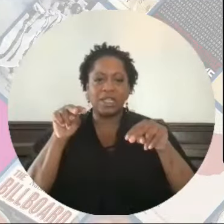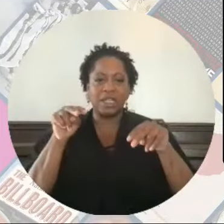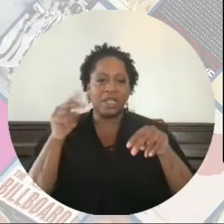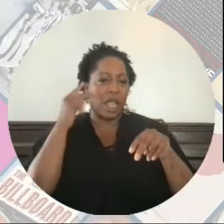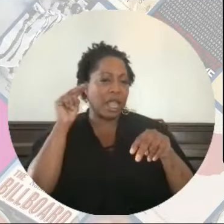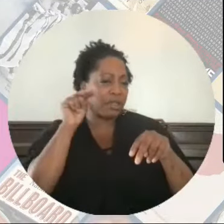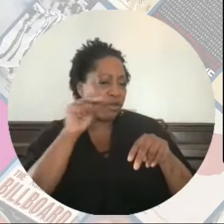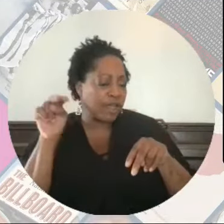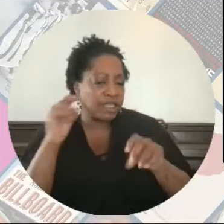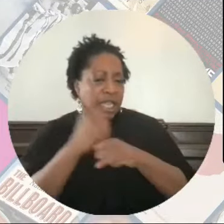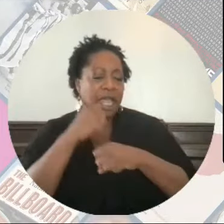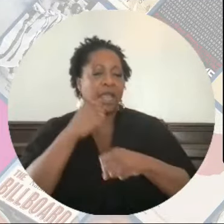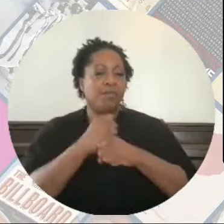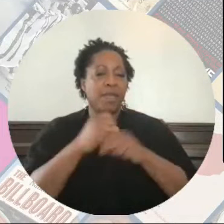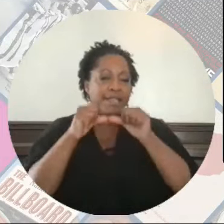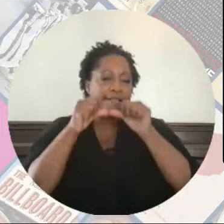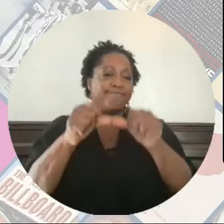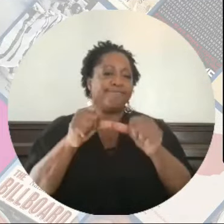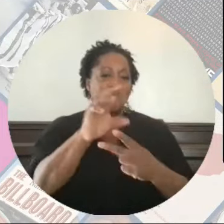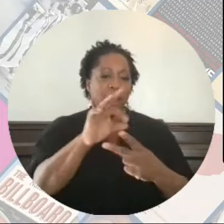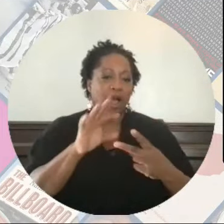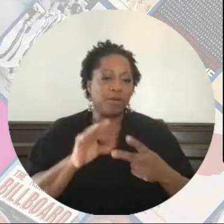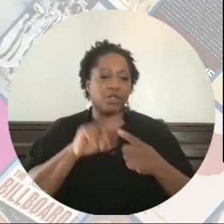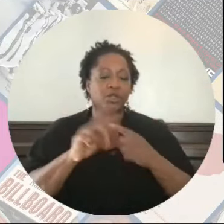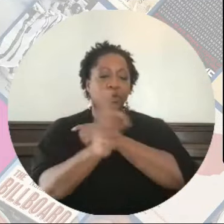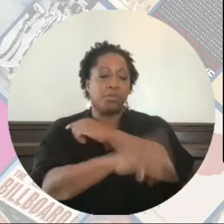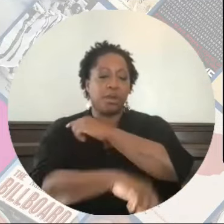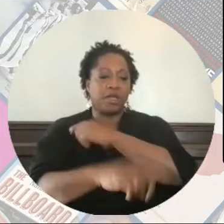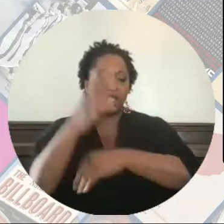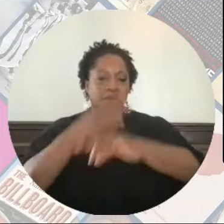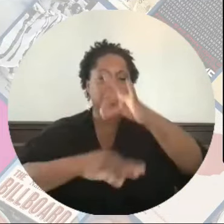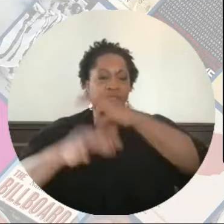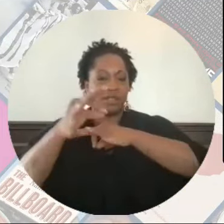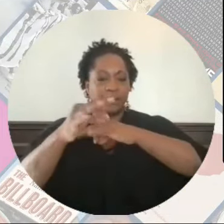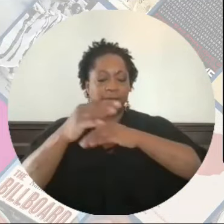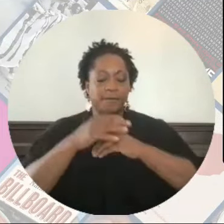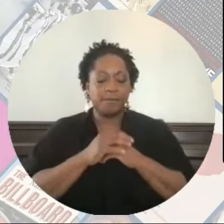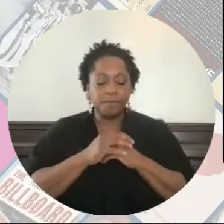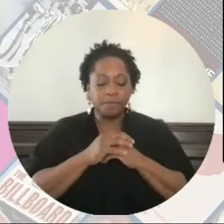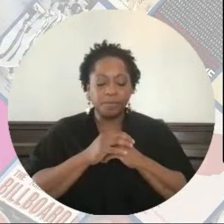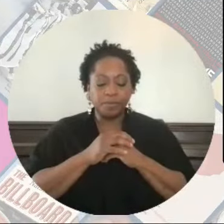and creating lasting alternatives to punishment and imprisonment.